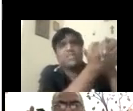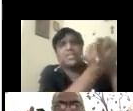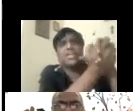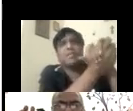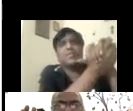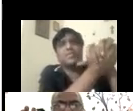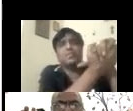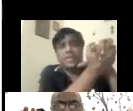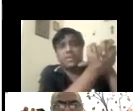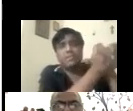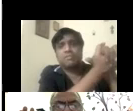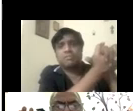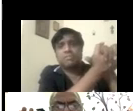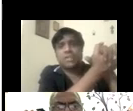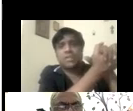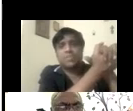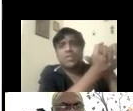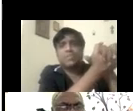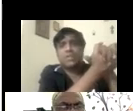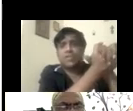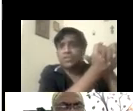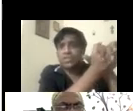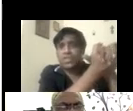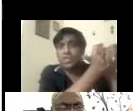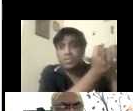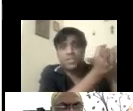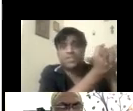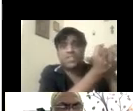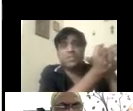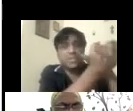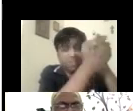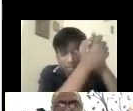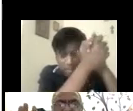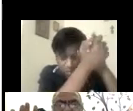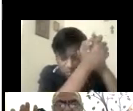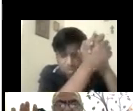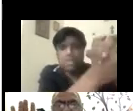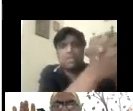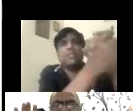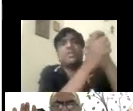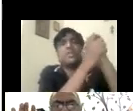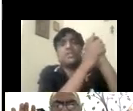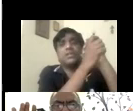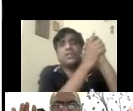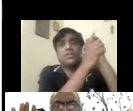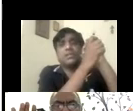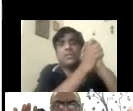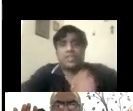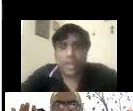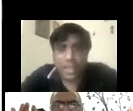definitely the skill gap is bigger, because, uh, among persons with disabilities, our schools are... What is the word?